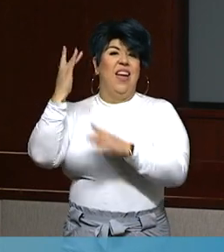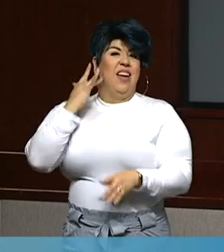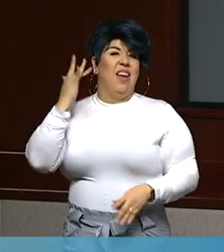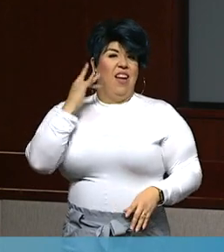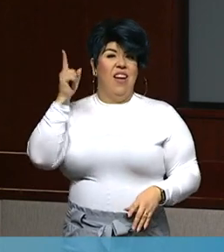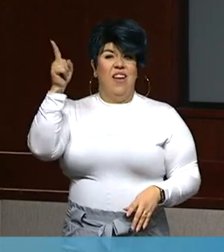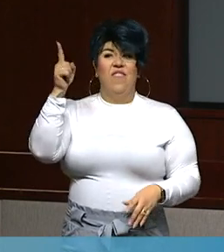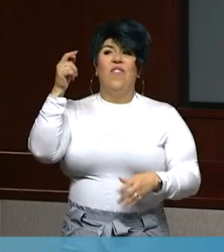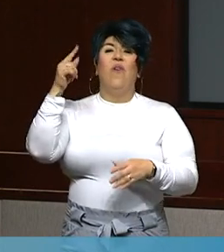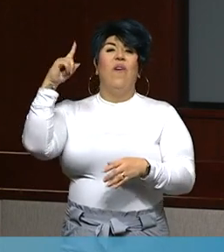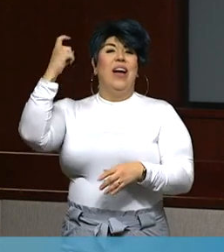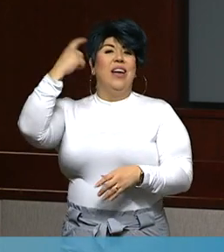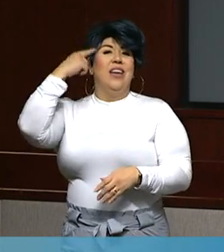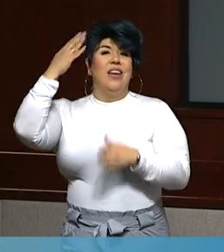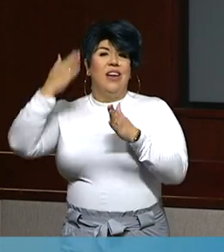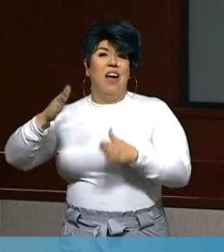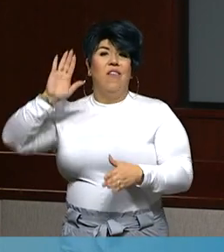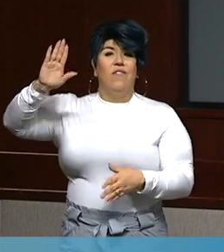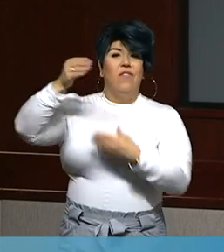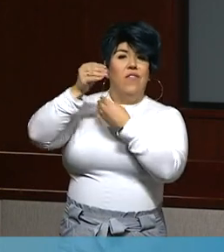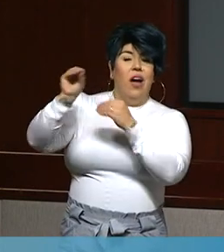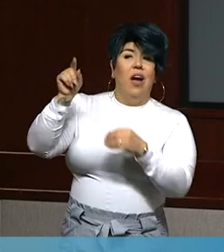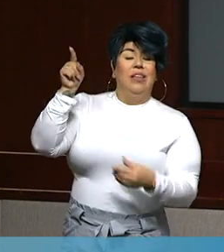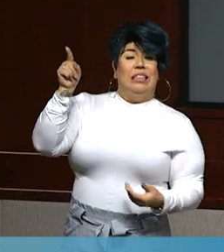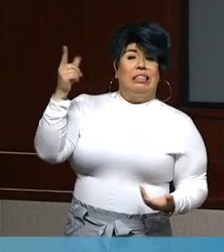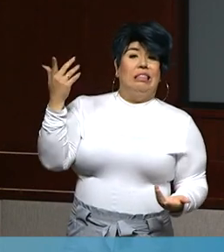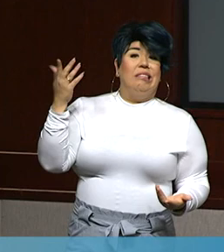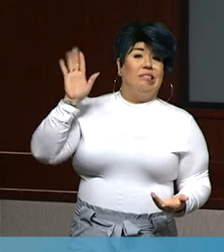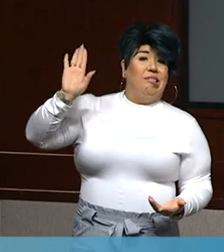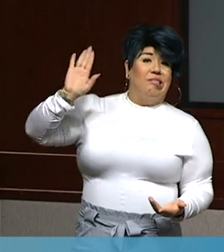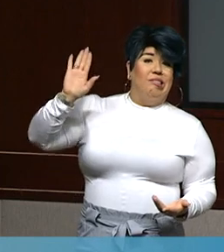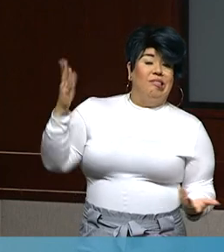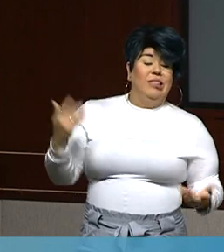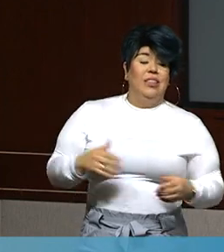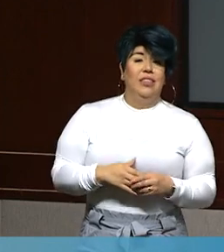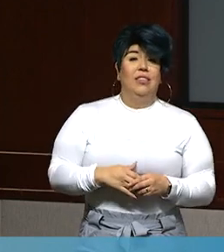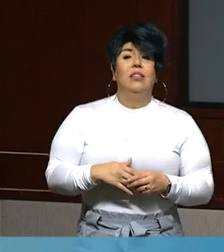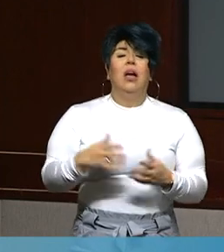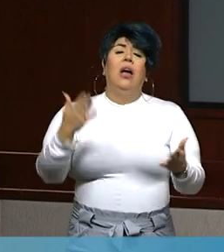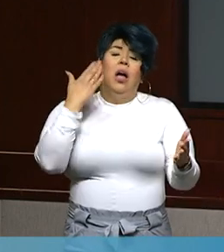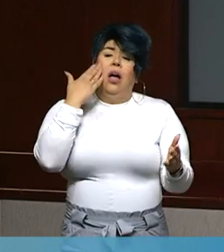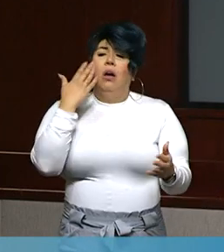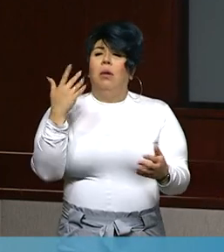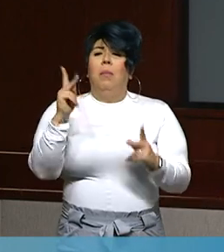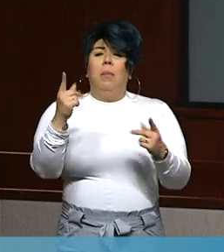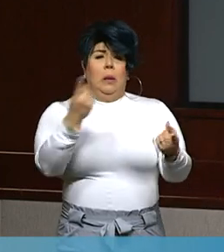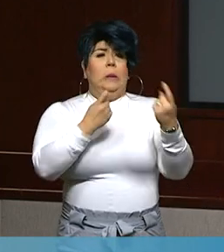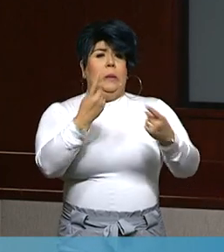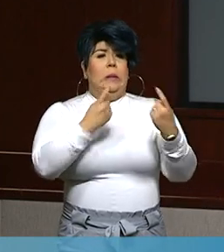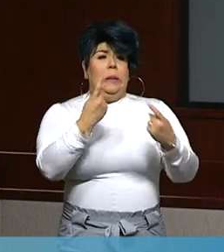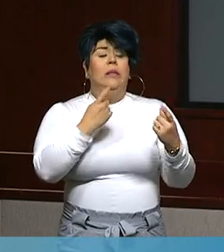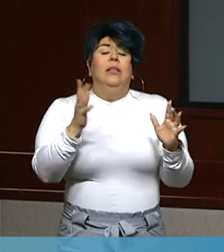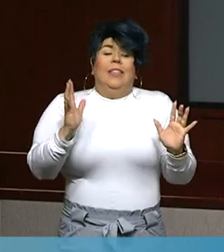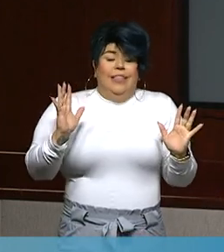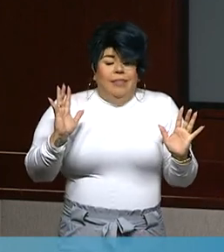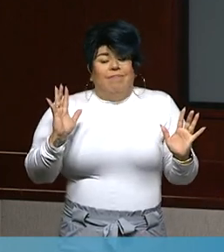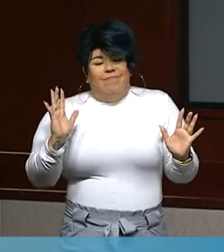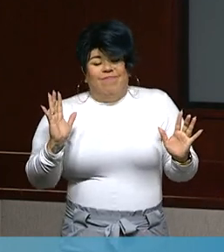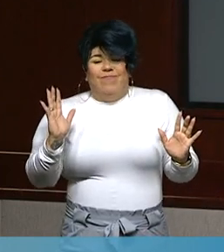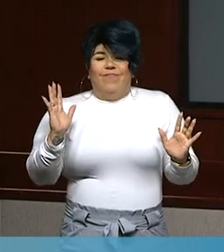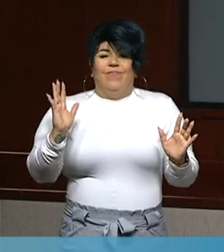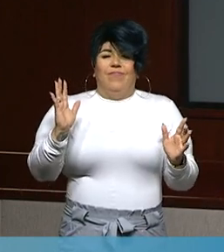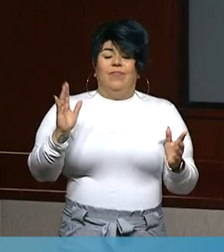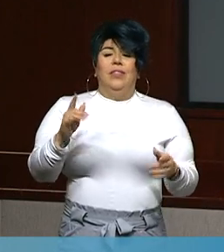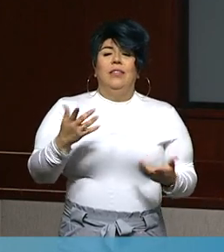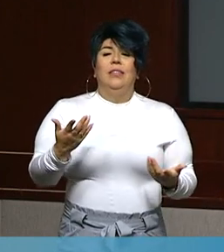and the governor's office. I know that typically when those questions are posed to the administration, they